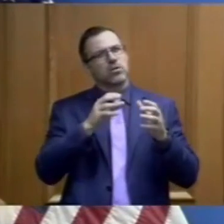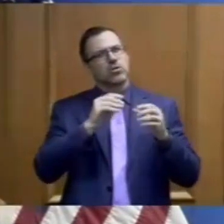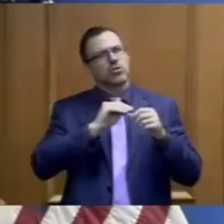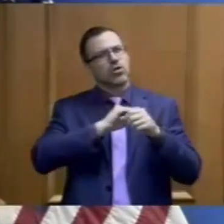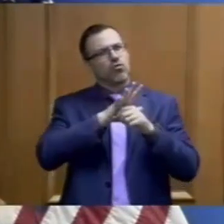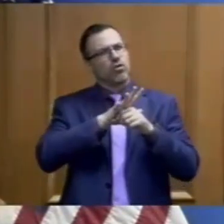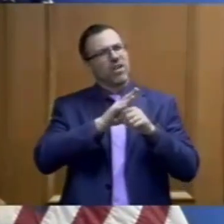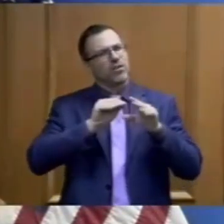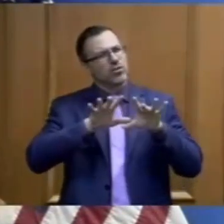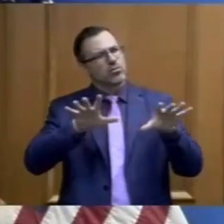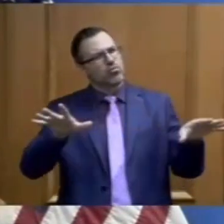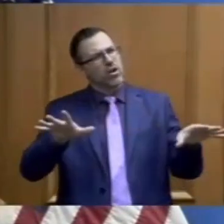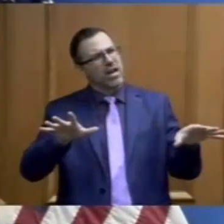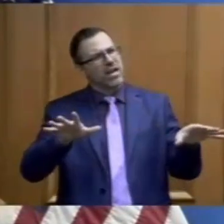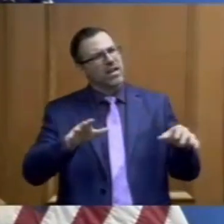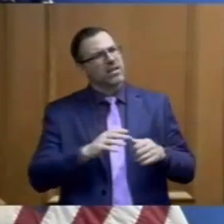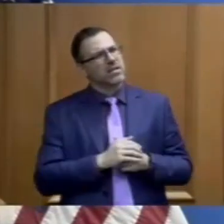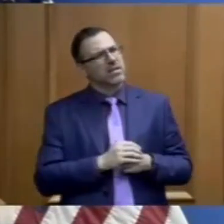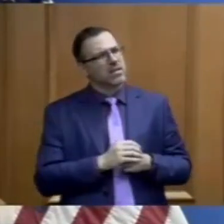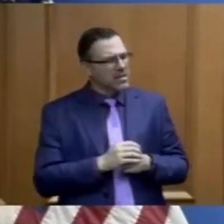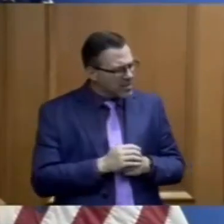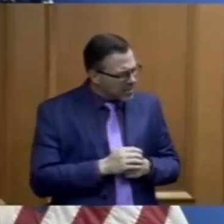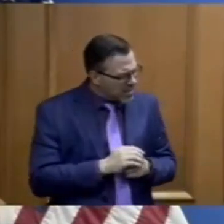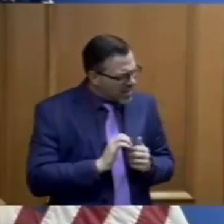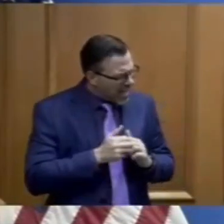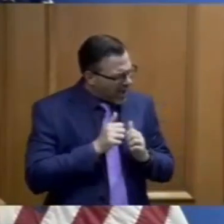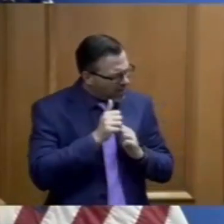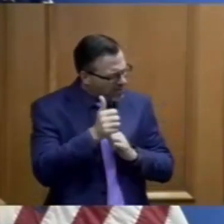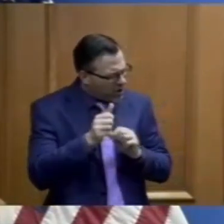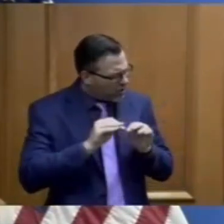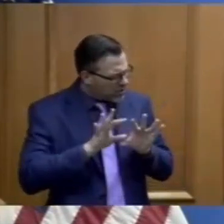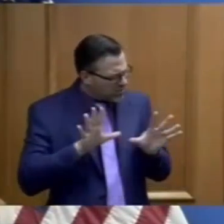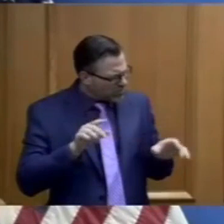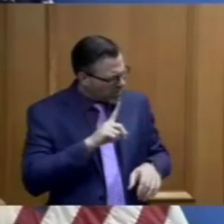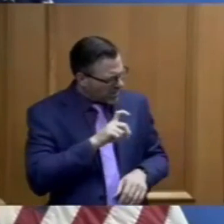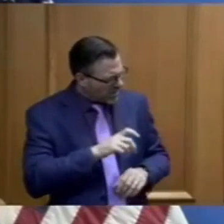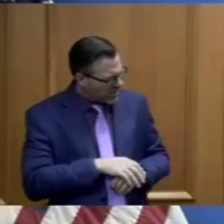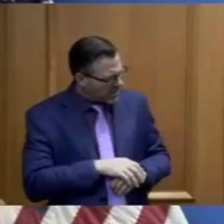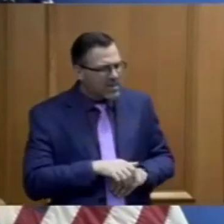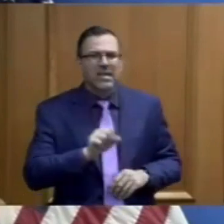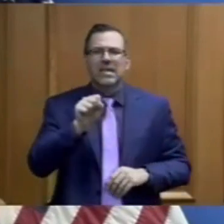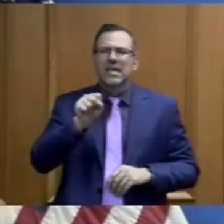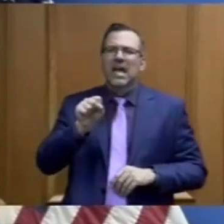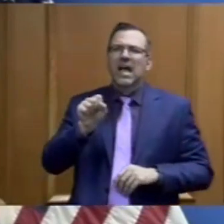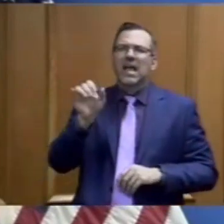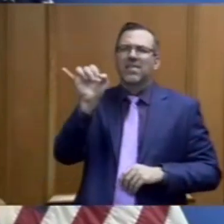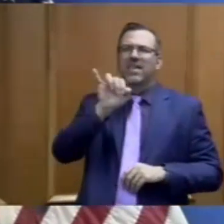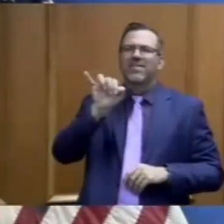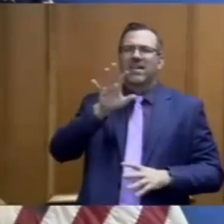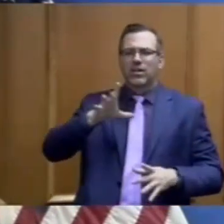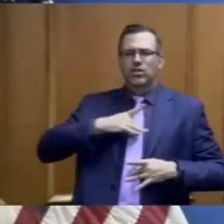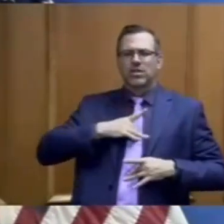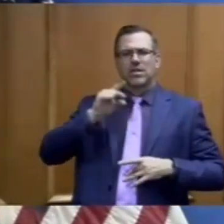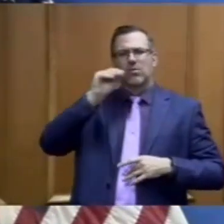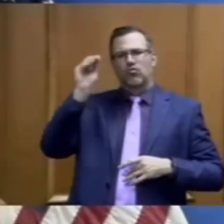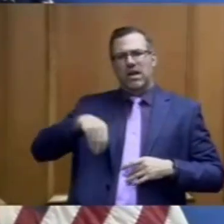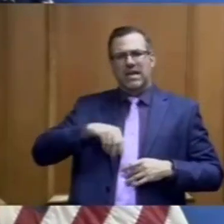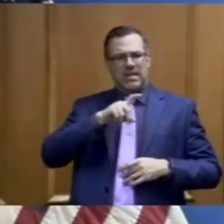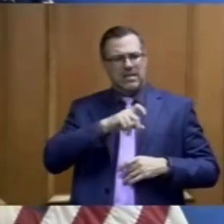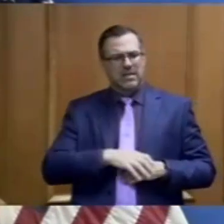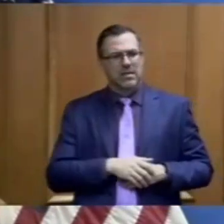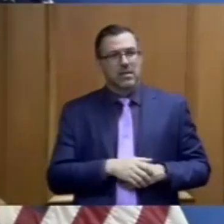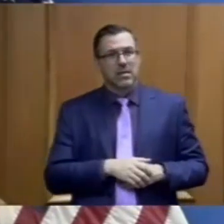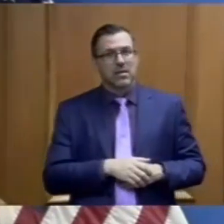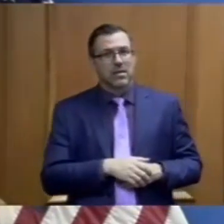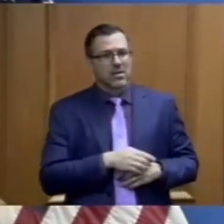A proper understanding of how far it has spread? Like the infection rate. You want to speak to the